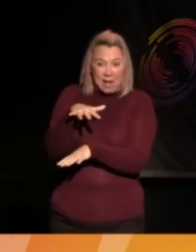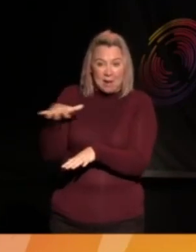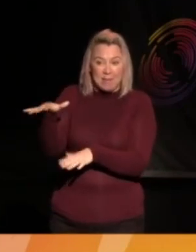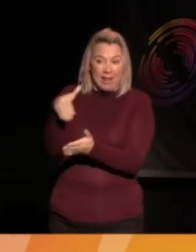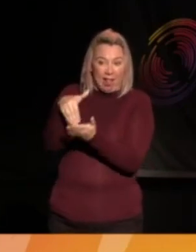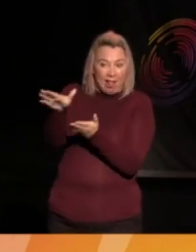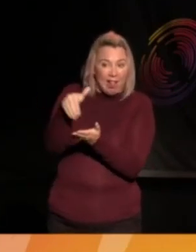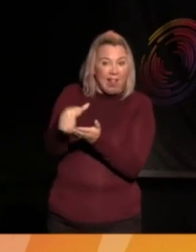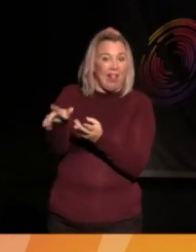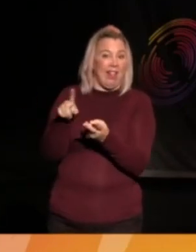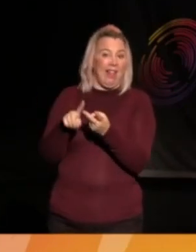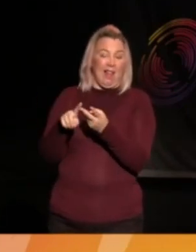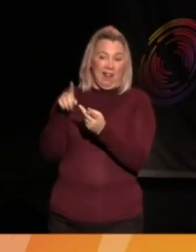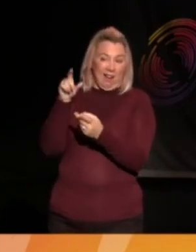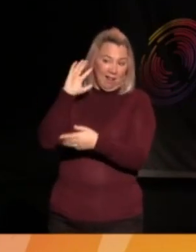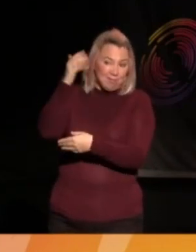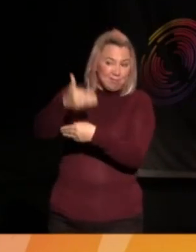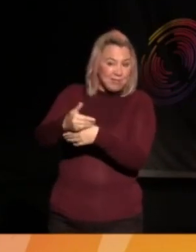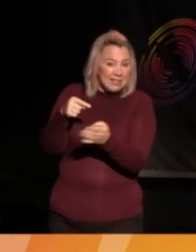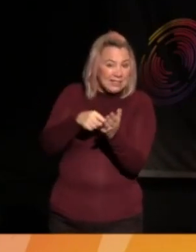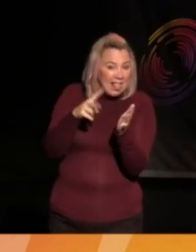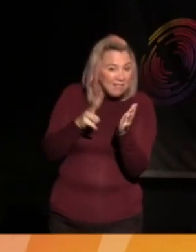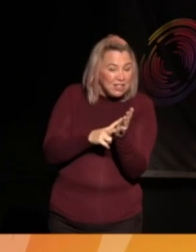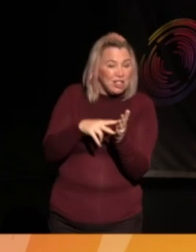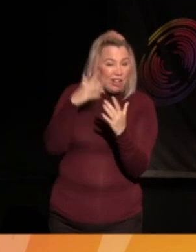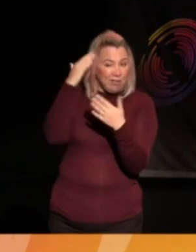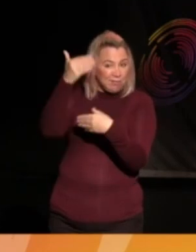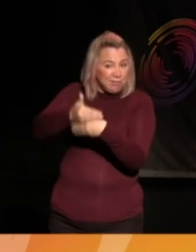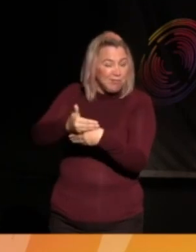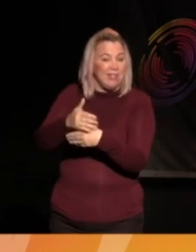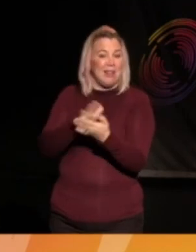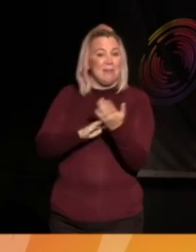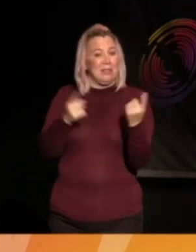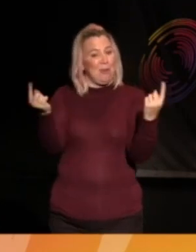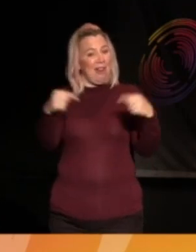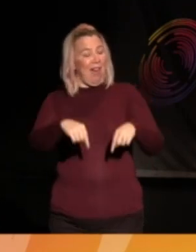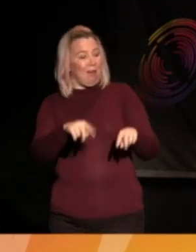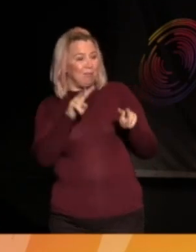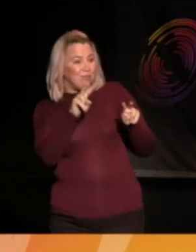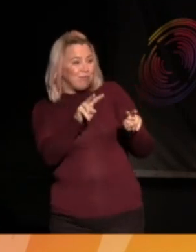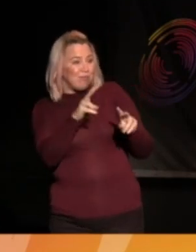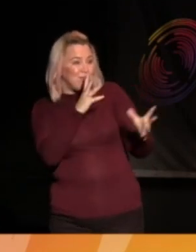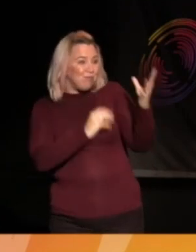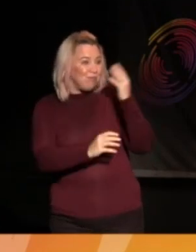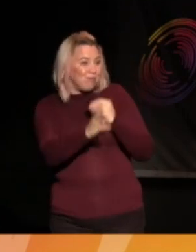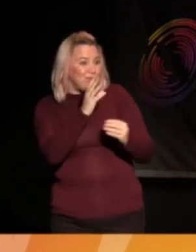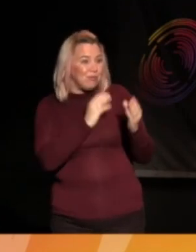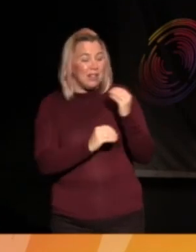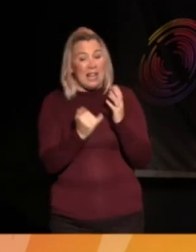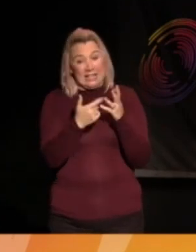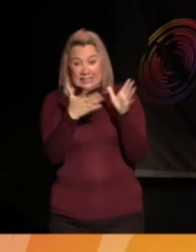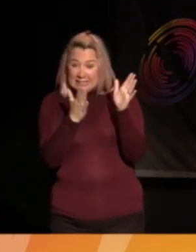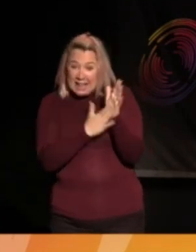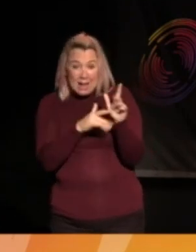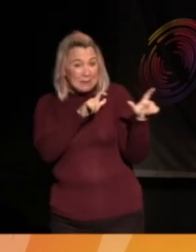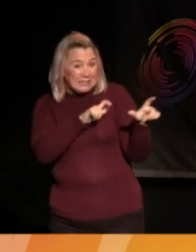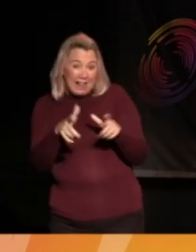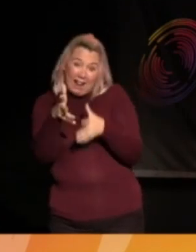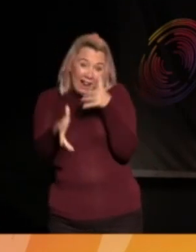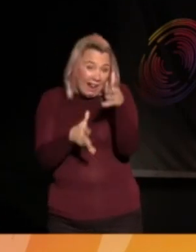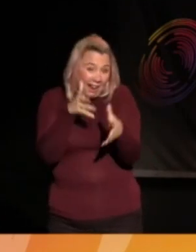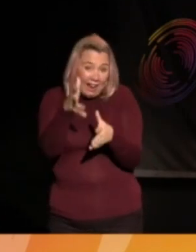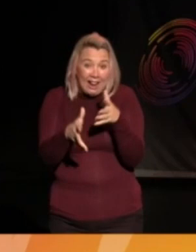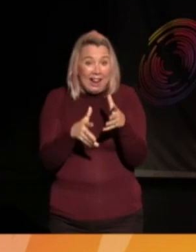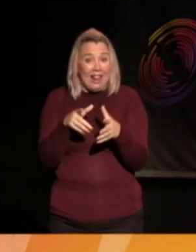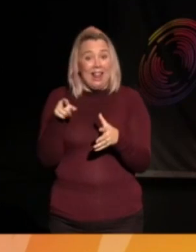washing your knickers. I mean, it's a real tribute to you. And along with that, of course, there's Sam still signing away, along